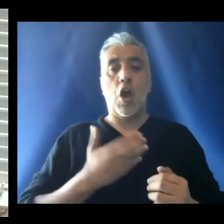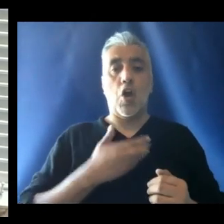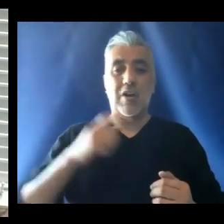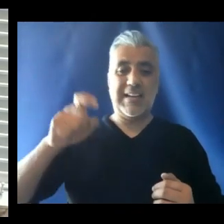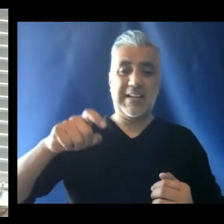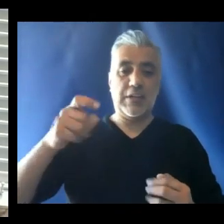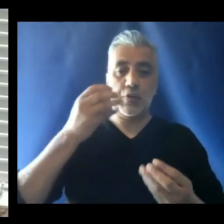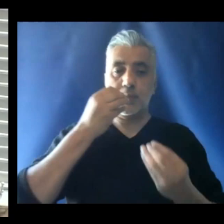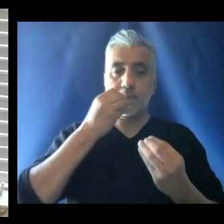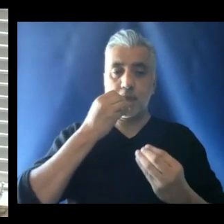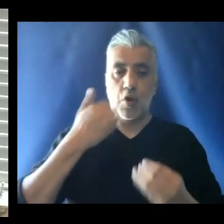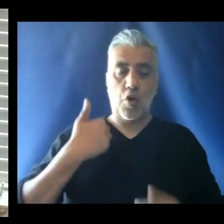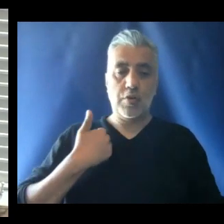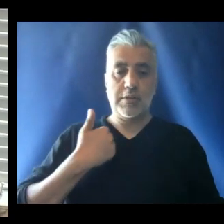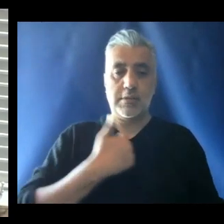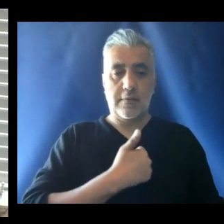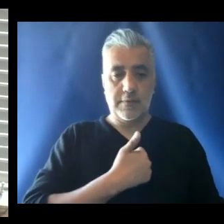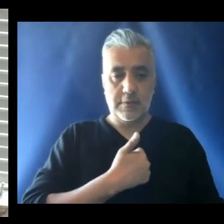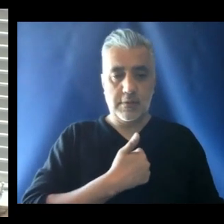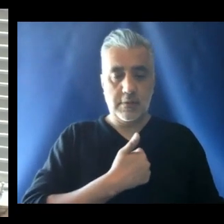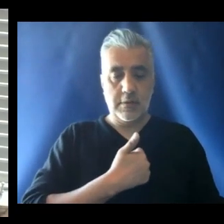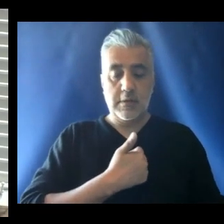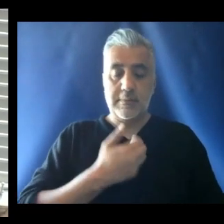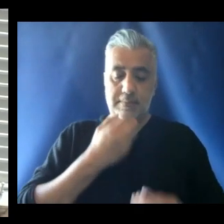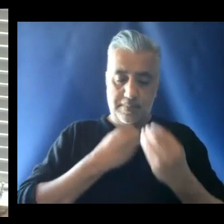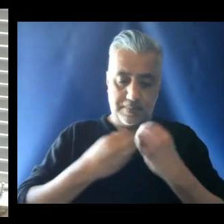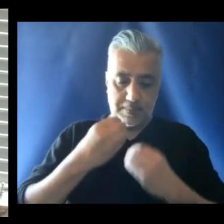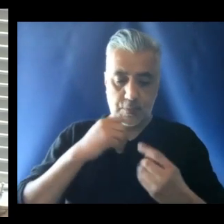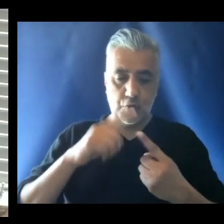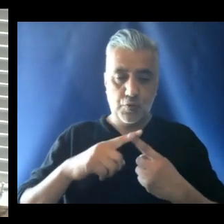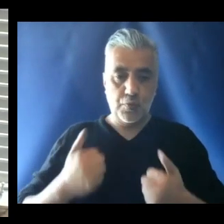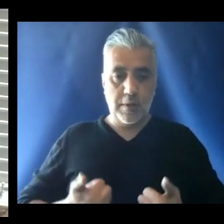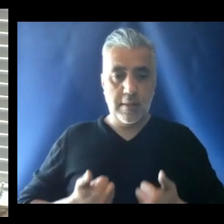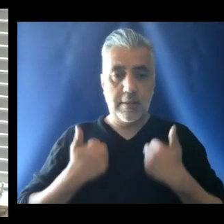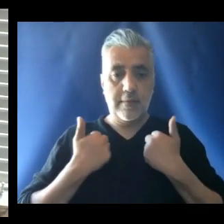need to nourish ourselves in order to live.